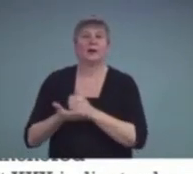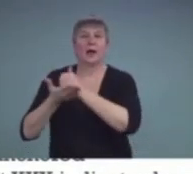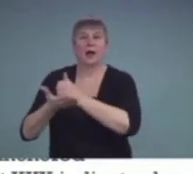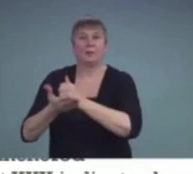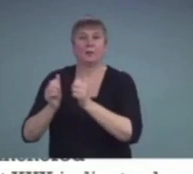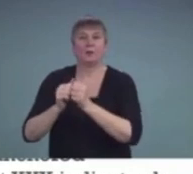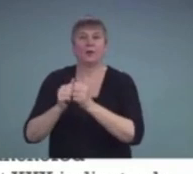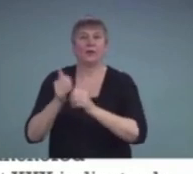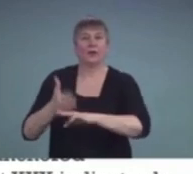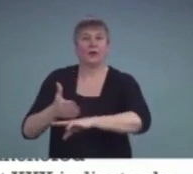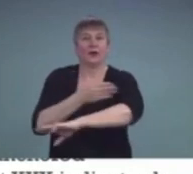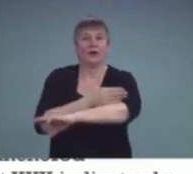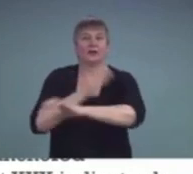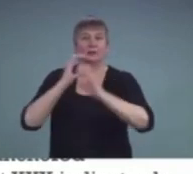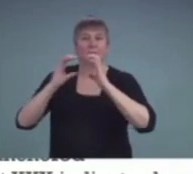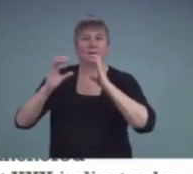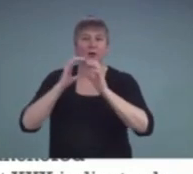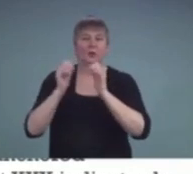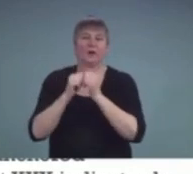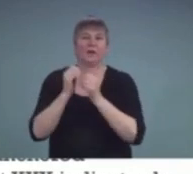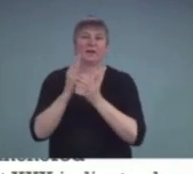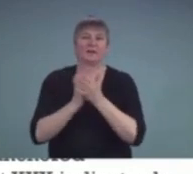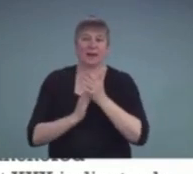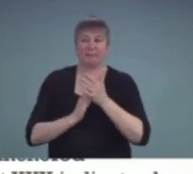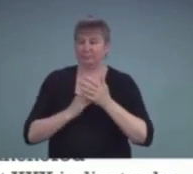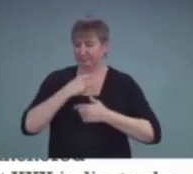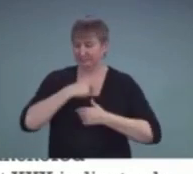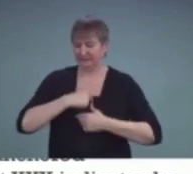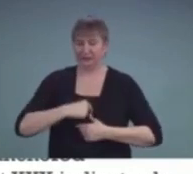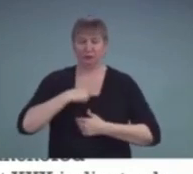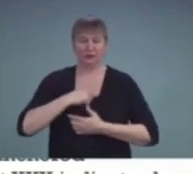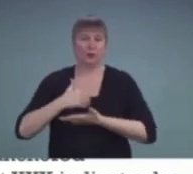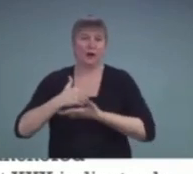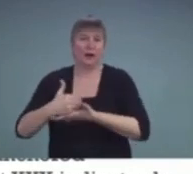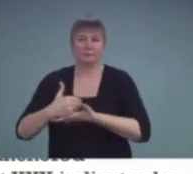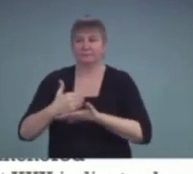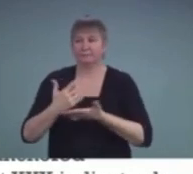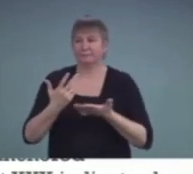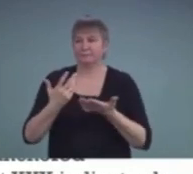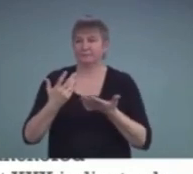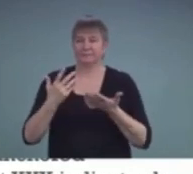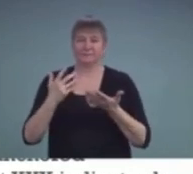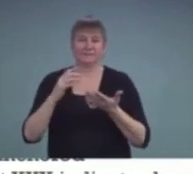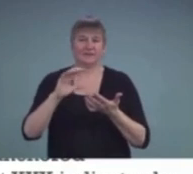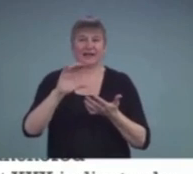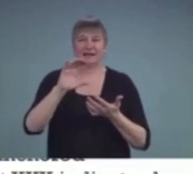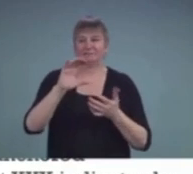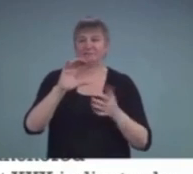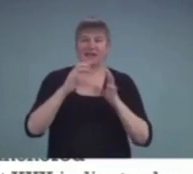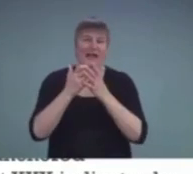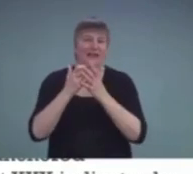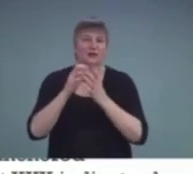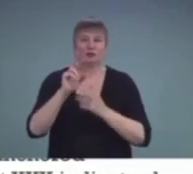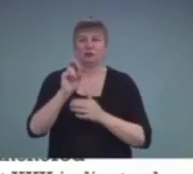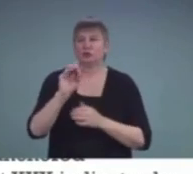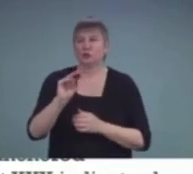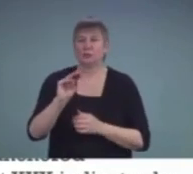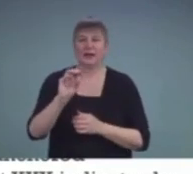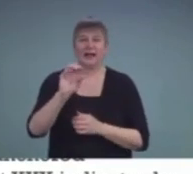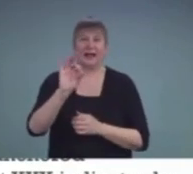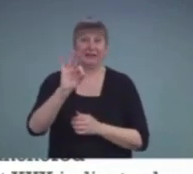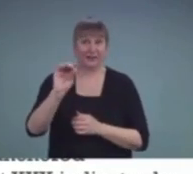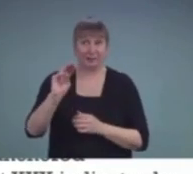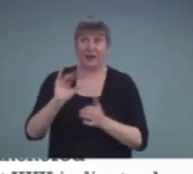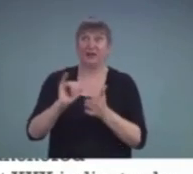some kind of hearing assistive technology, either a classroom or personal FM amplification device. So this is the first time that